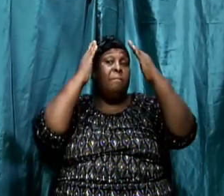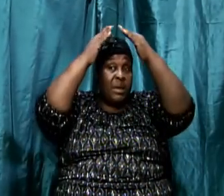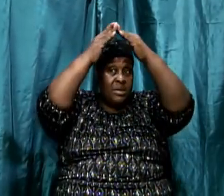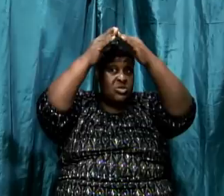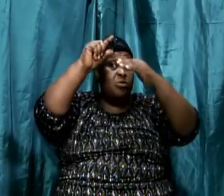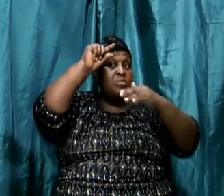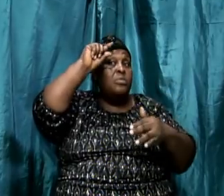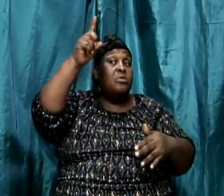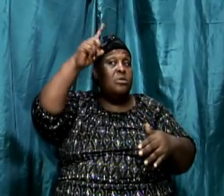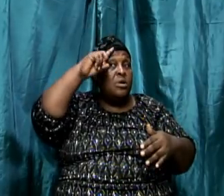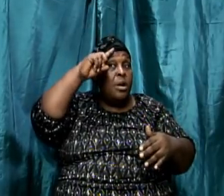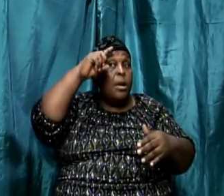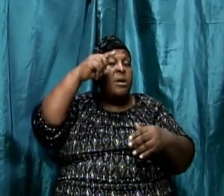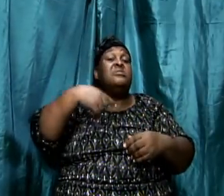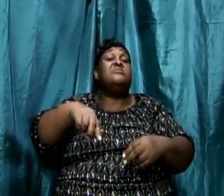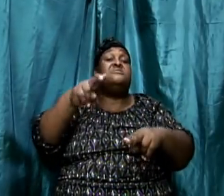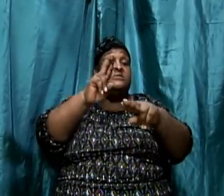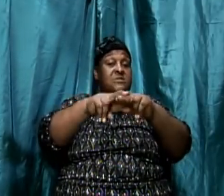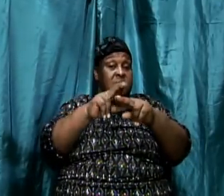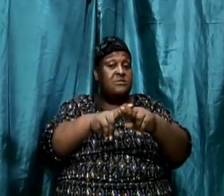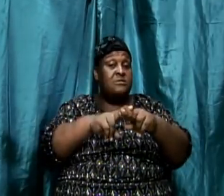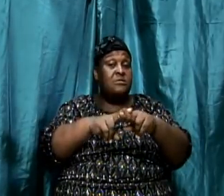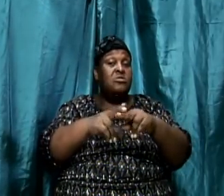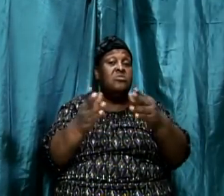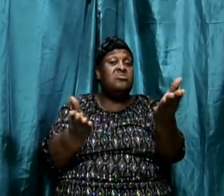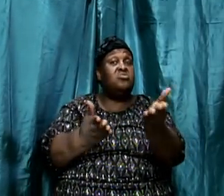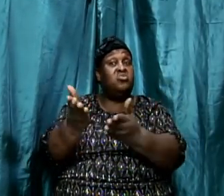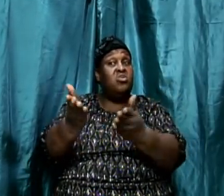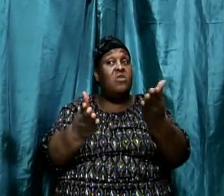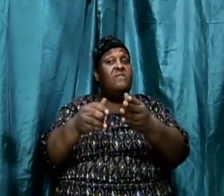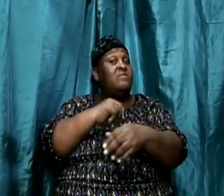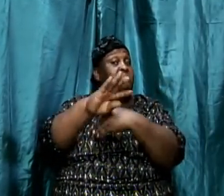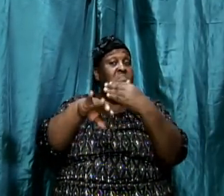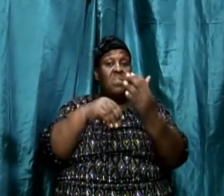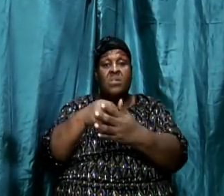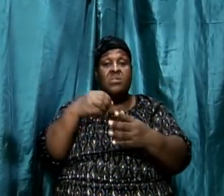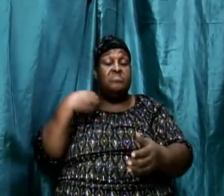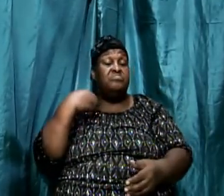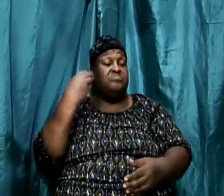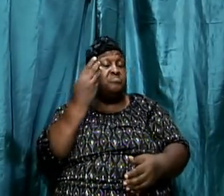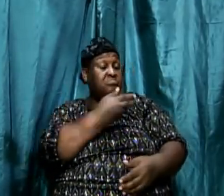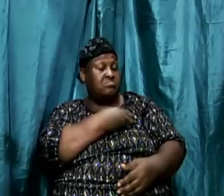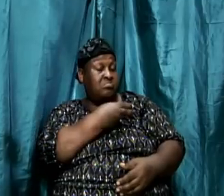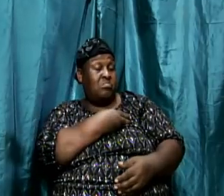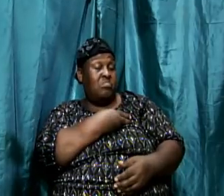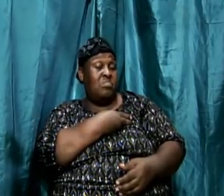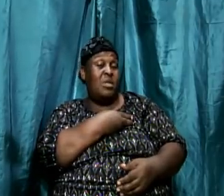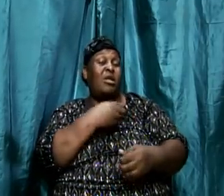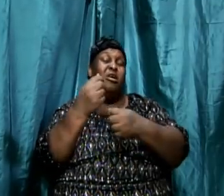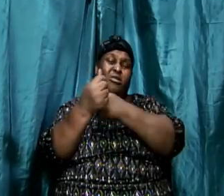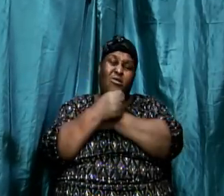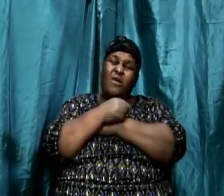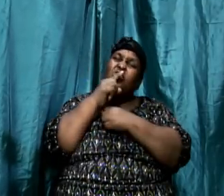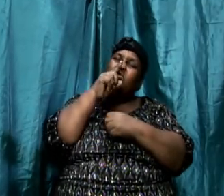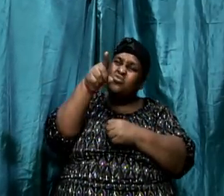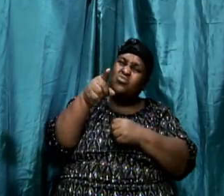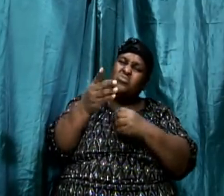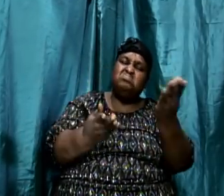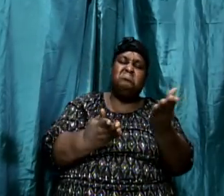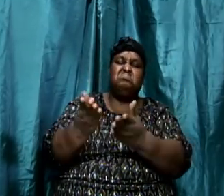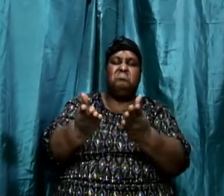And that's a role of humility. And Jesus, I love the fact that Jesus brought out the principle of servant leadership. leadership.